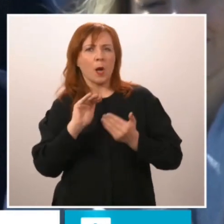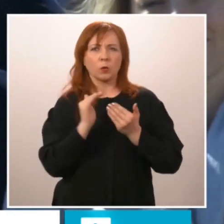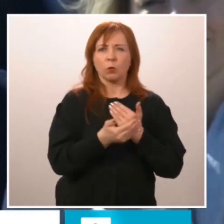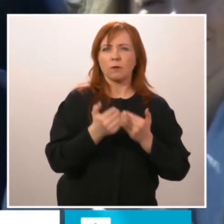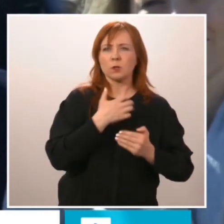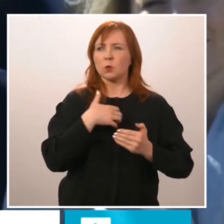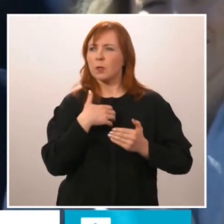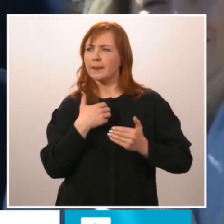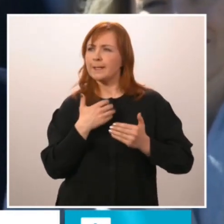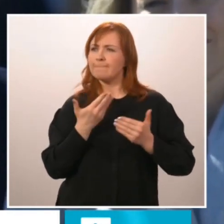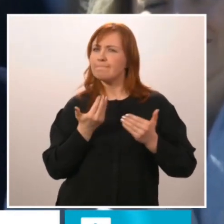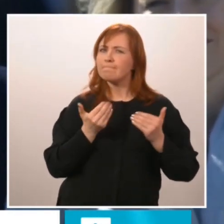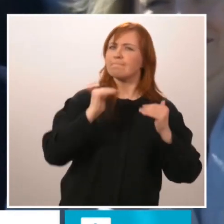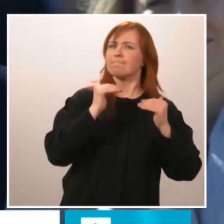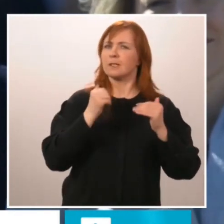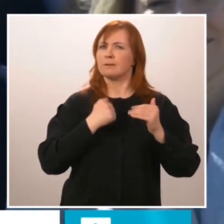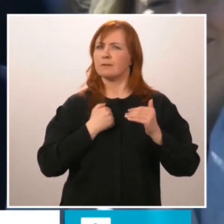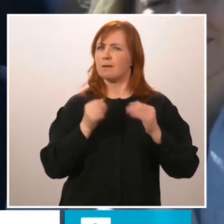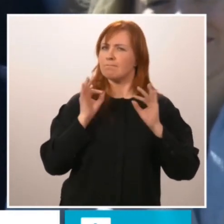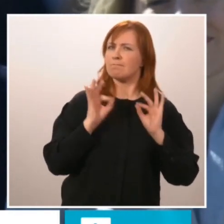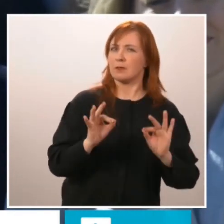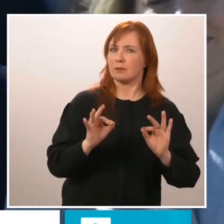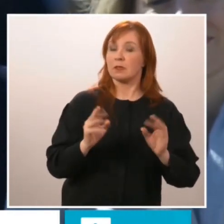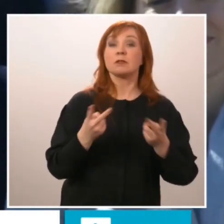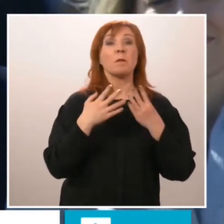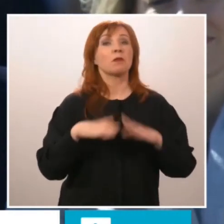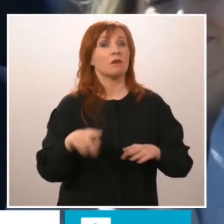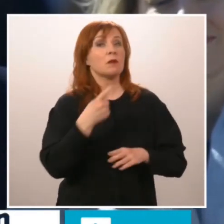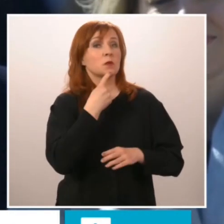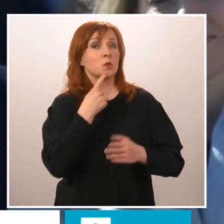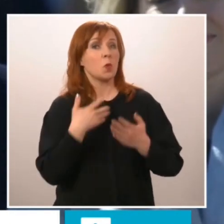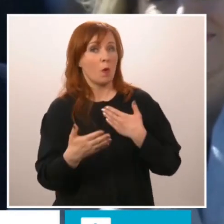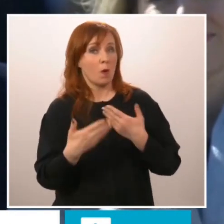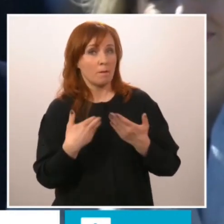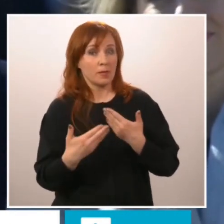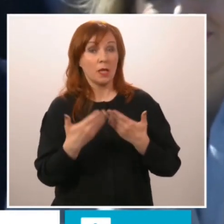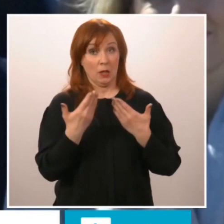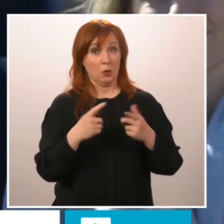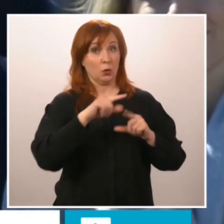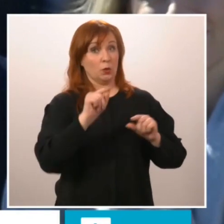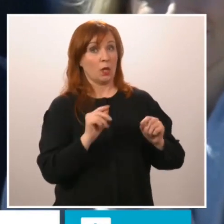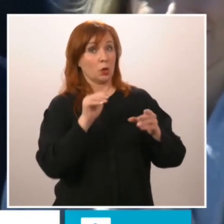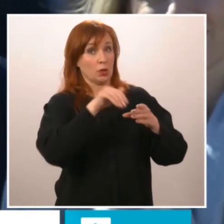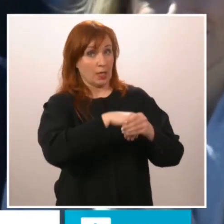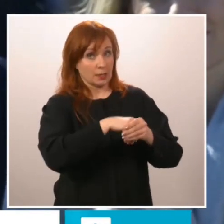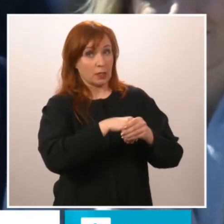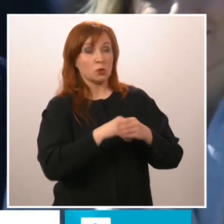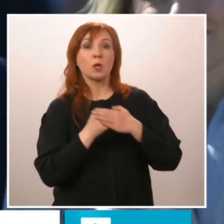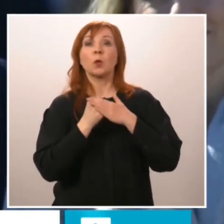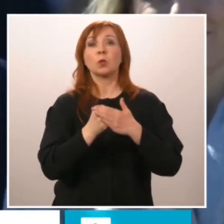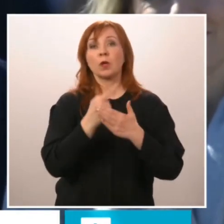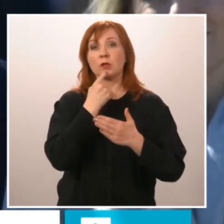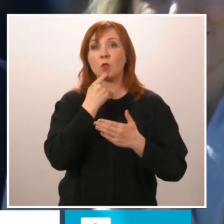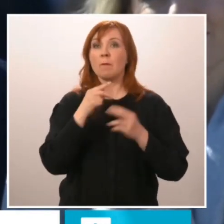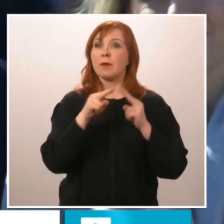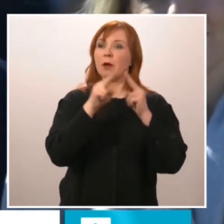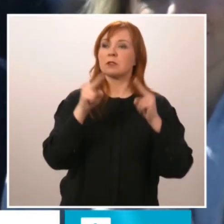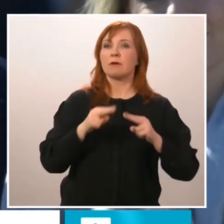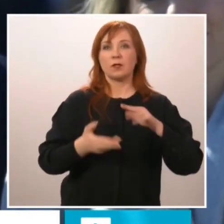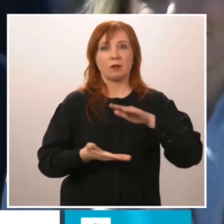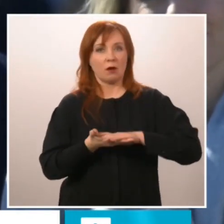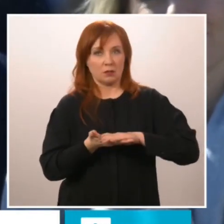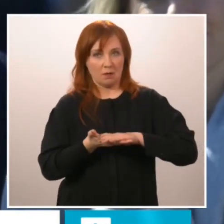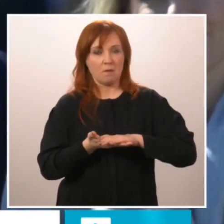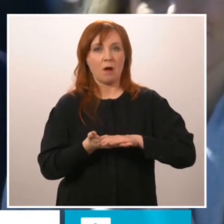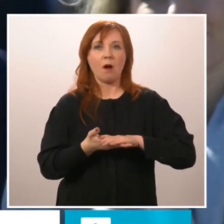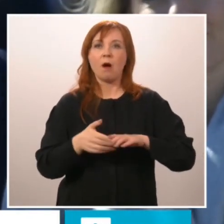So does Finland. NATO membership strengthens our international position and room